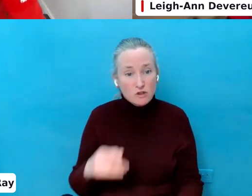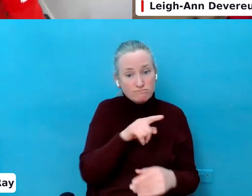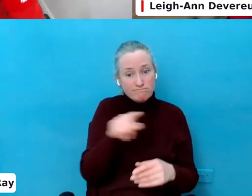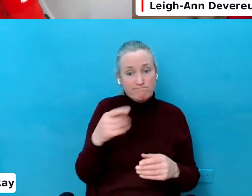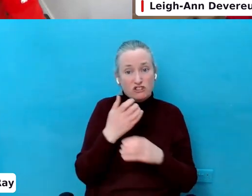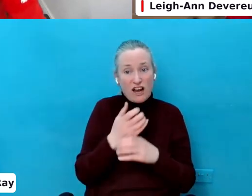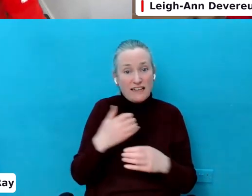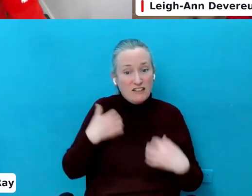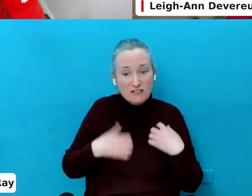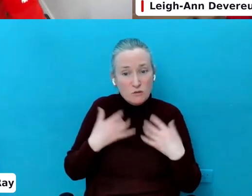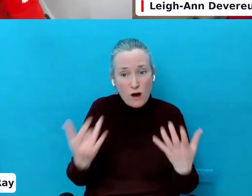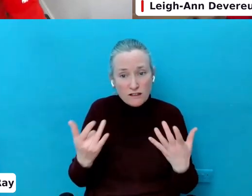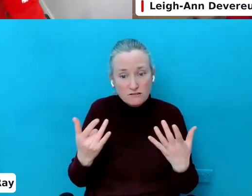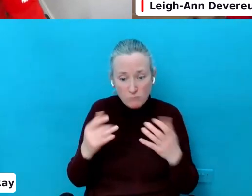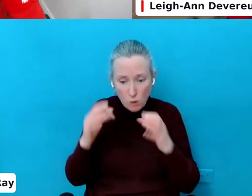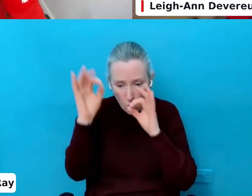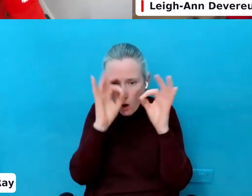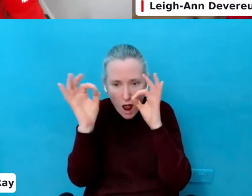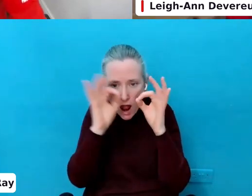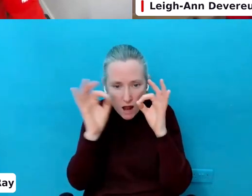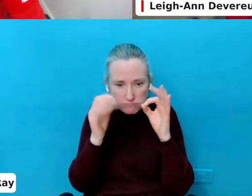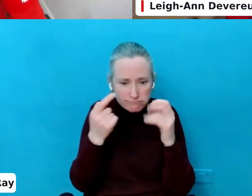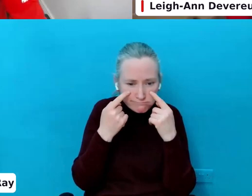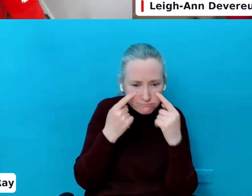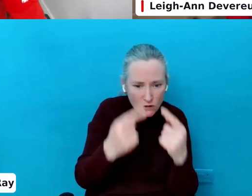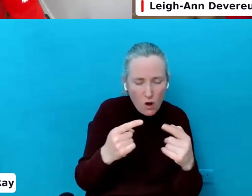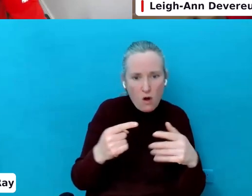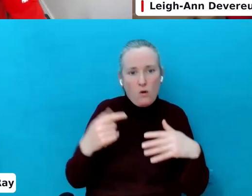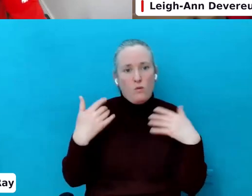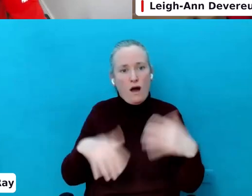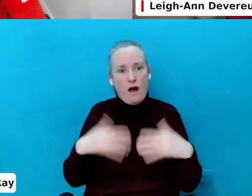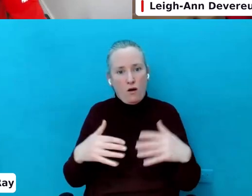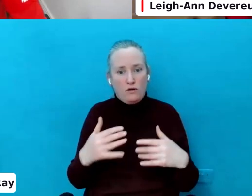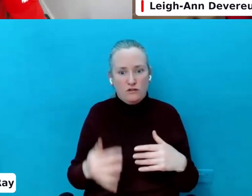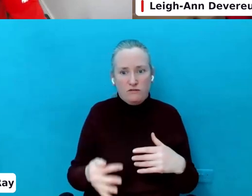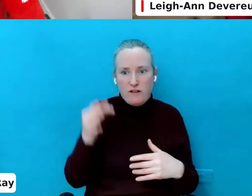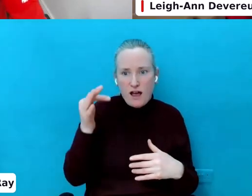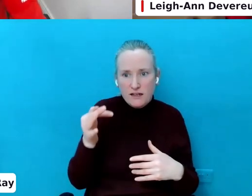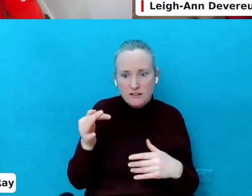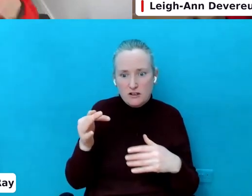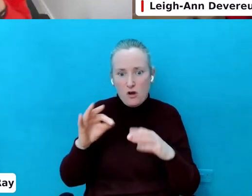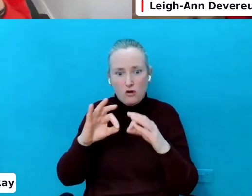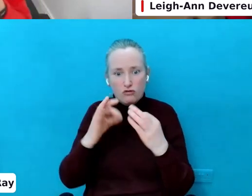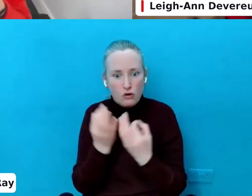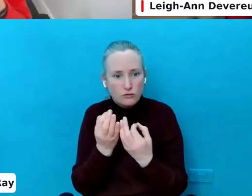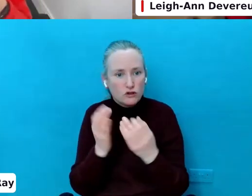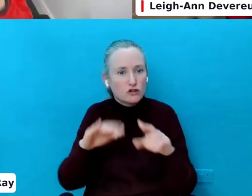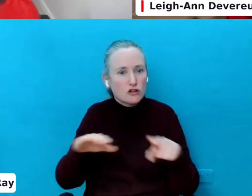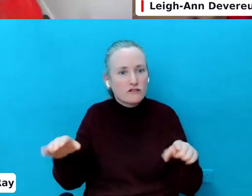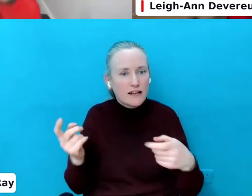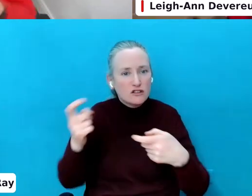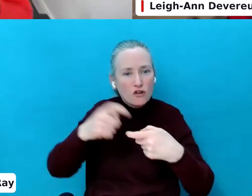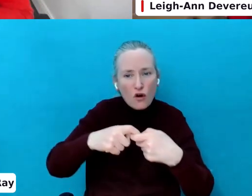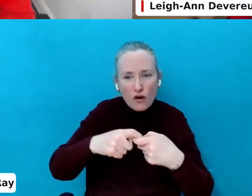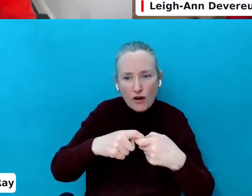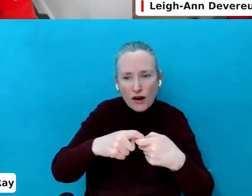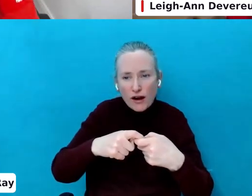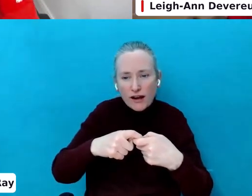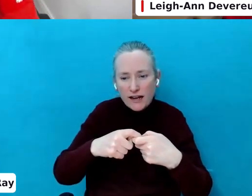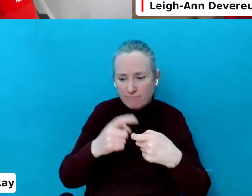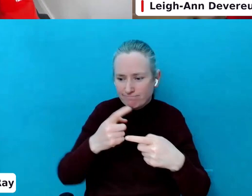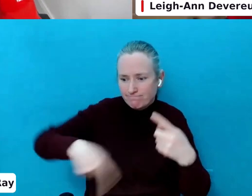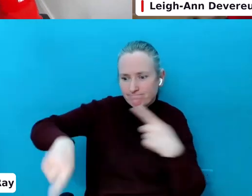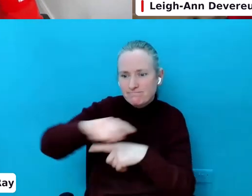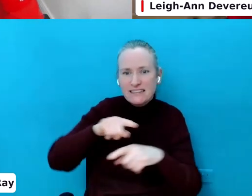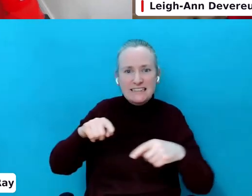Search it up. You'll be amazed at what you find groups for your children to join and, you know, have the same interests